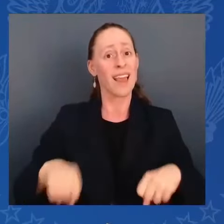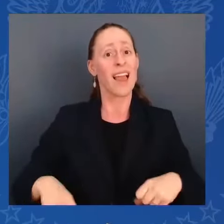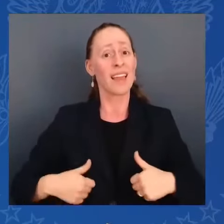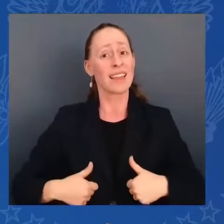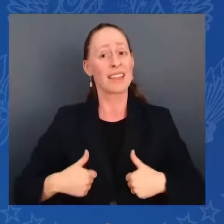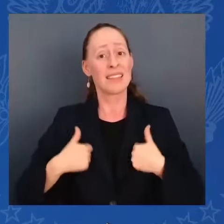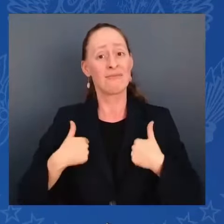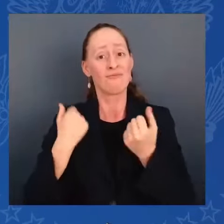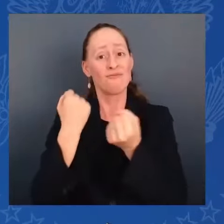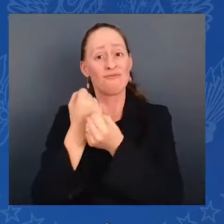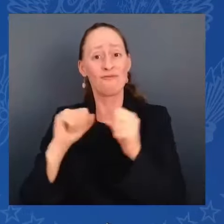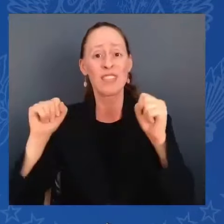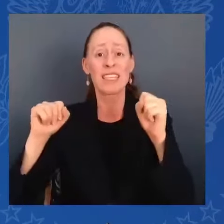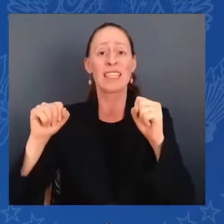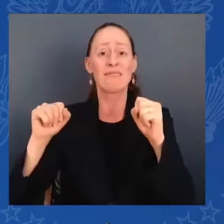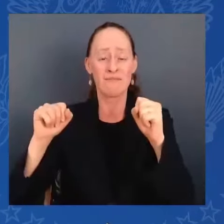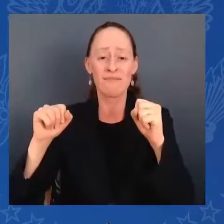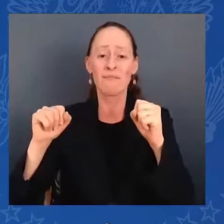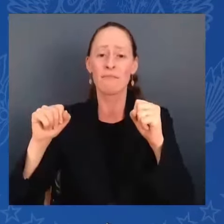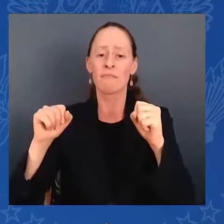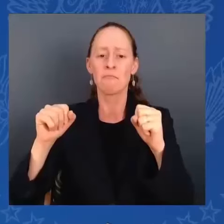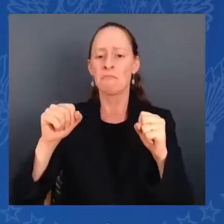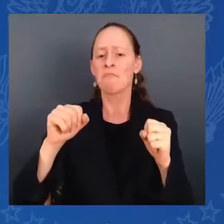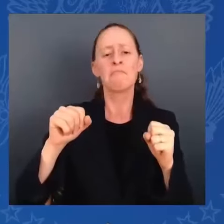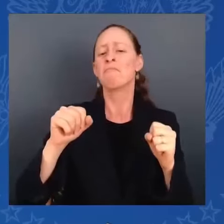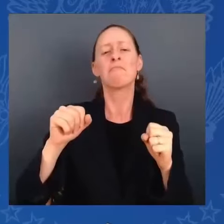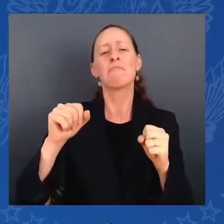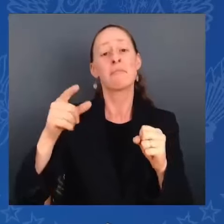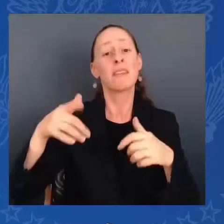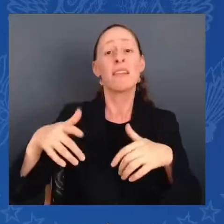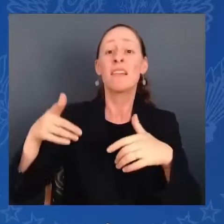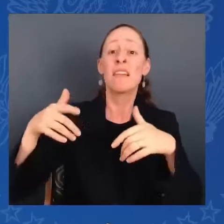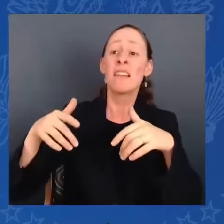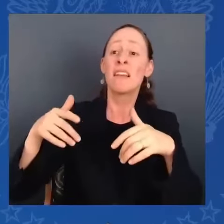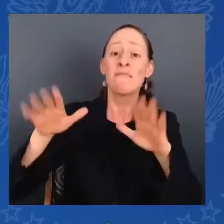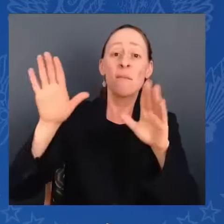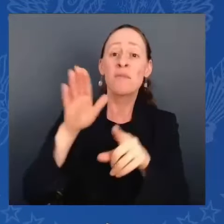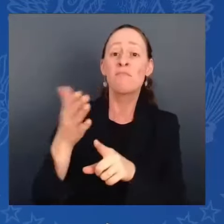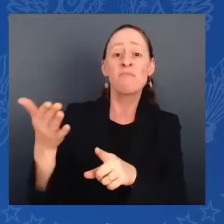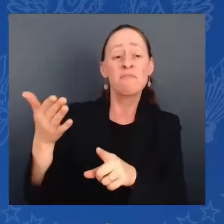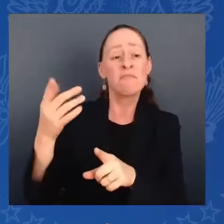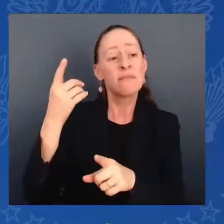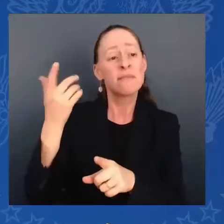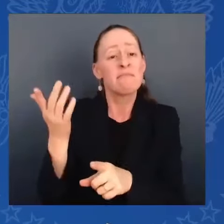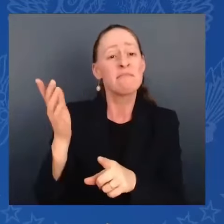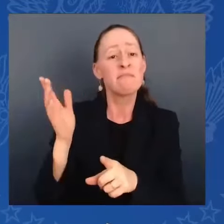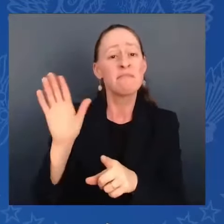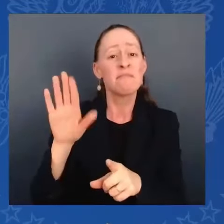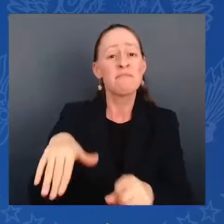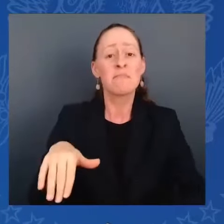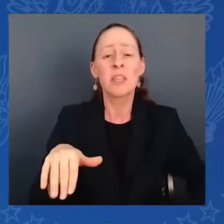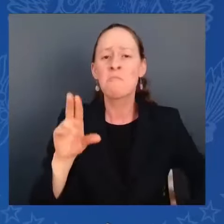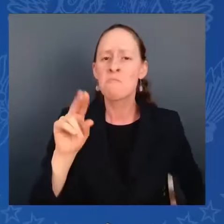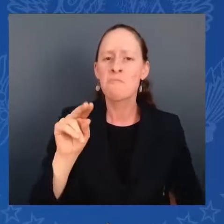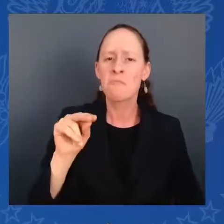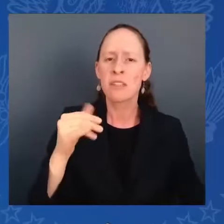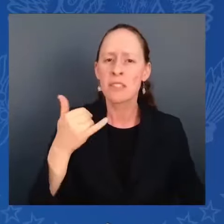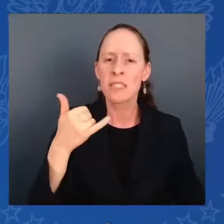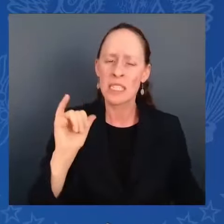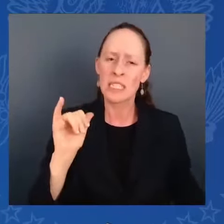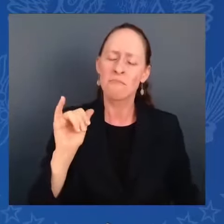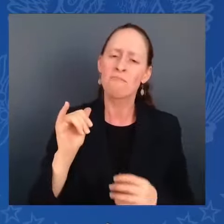God of compassion and grace, today we pray for those who lead us. Uplift them and guide them in righteous paths.